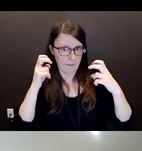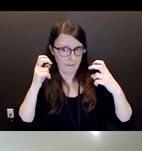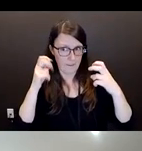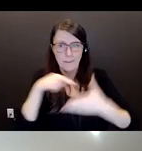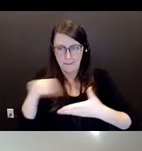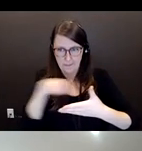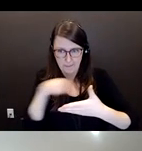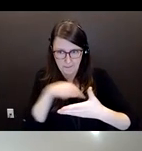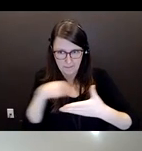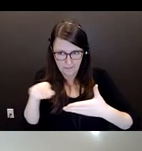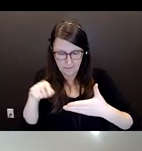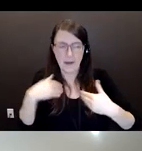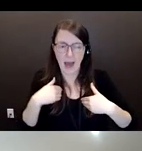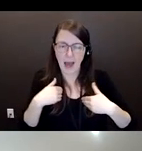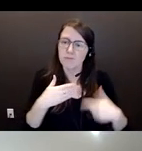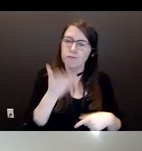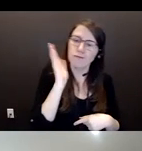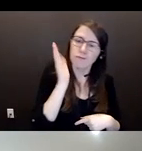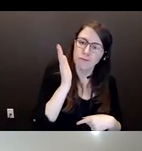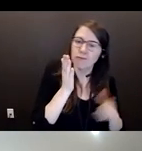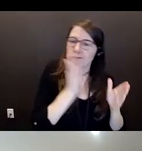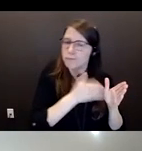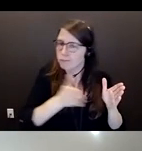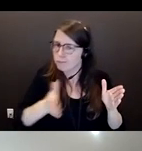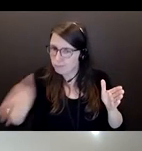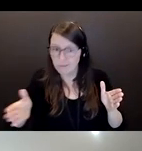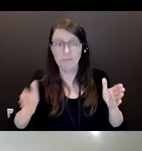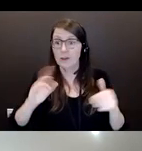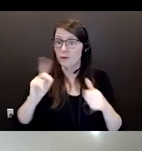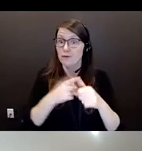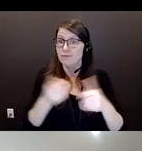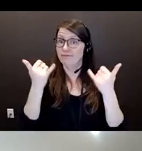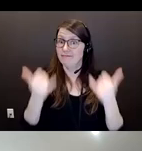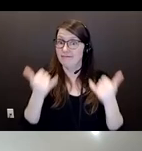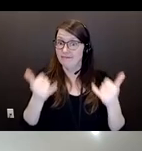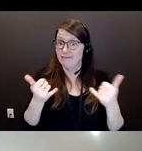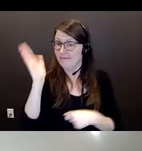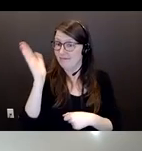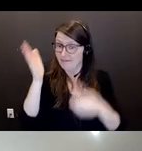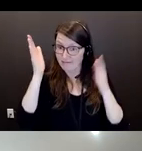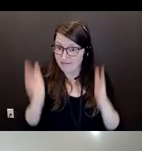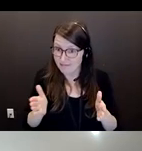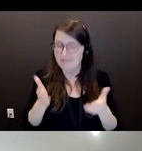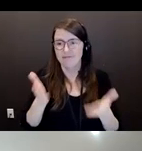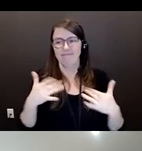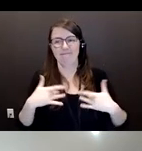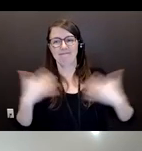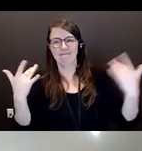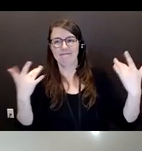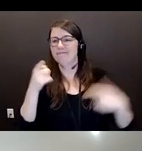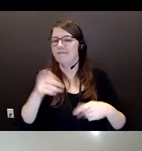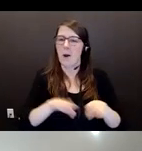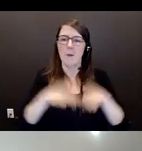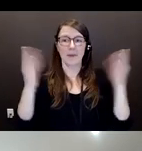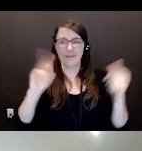is, we're pleased to have our first speaker with us today to launch this session. The next